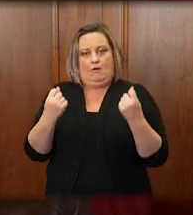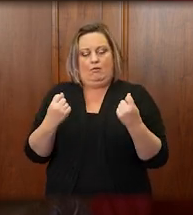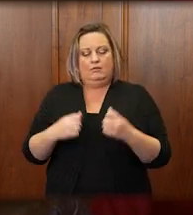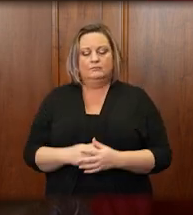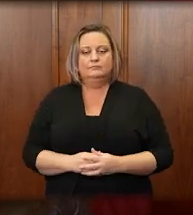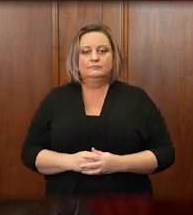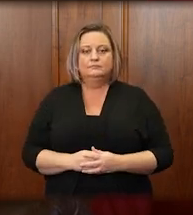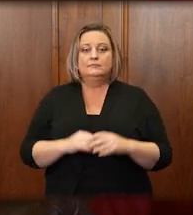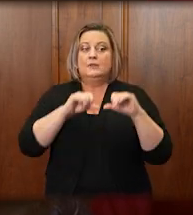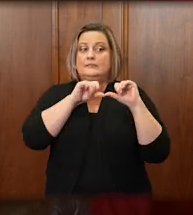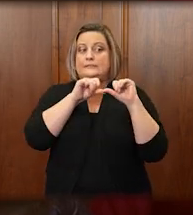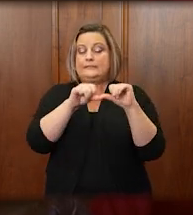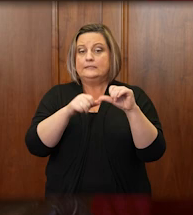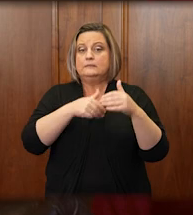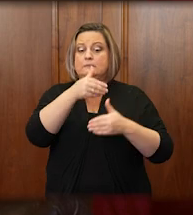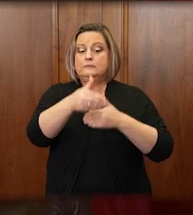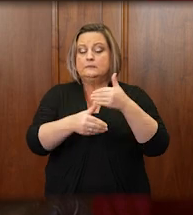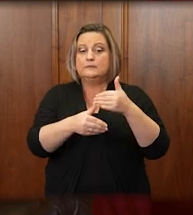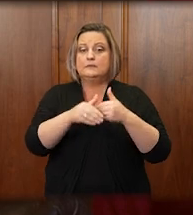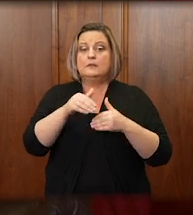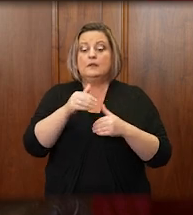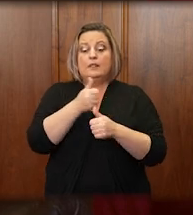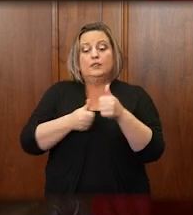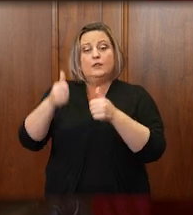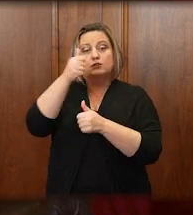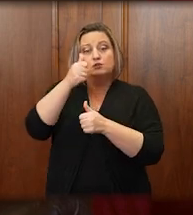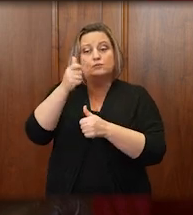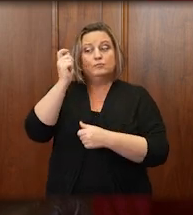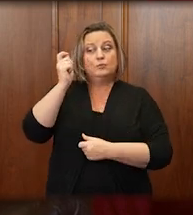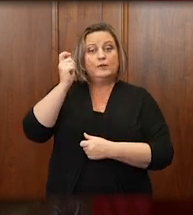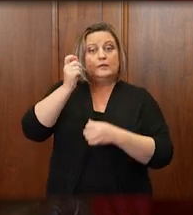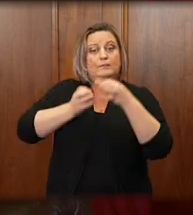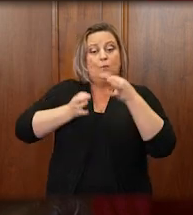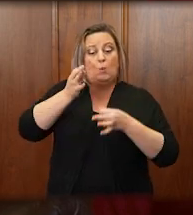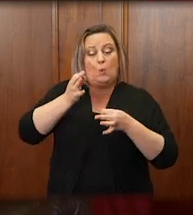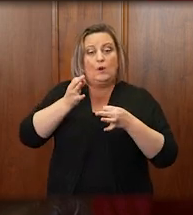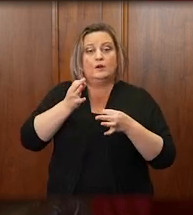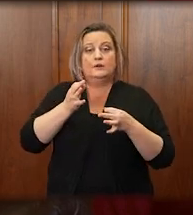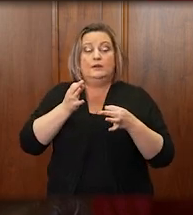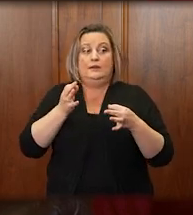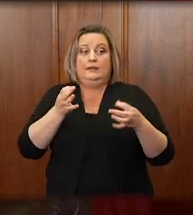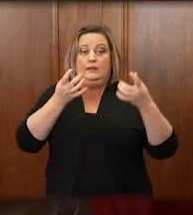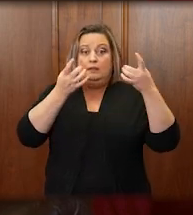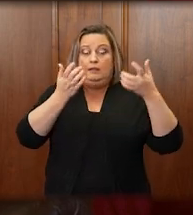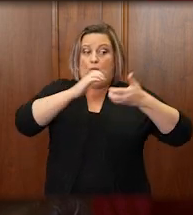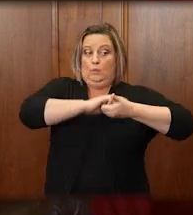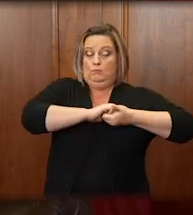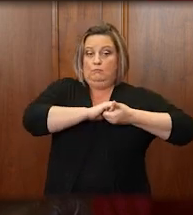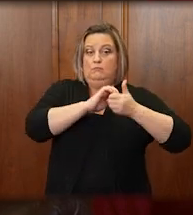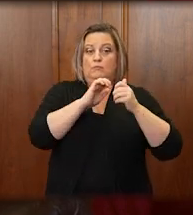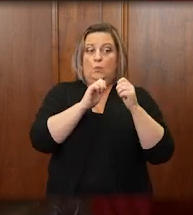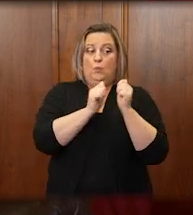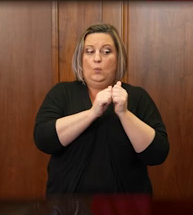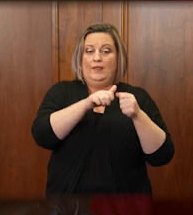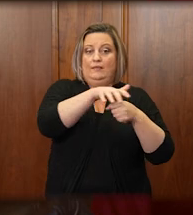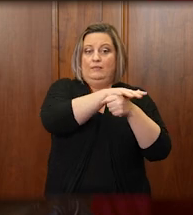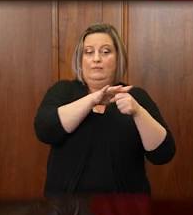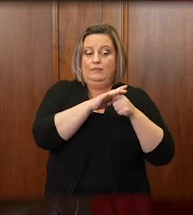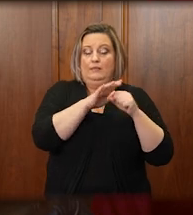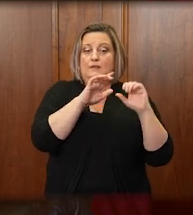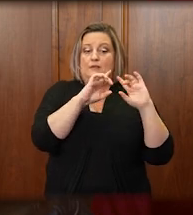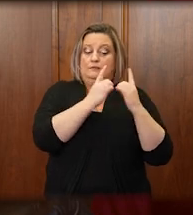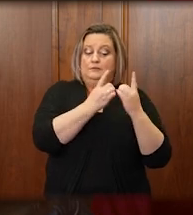The Supreme Court in conjunction with and by agreement as always with the district and circuit judges developed